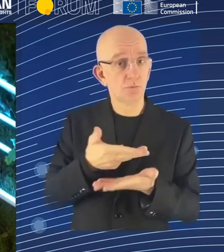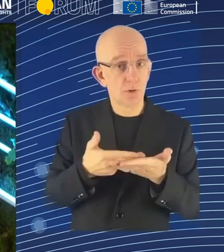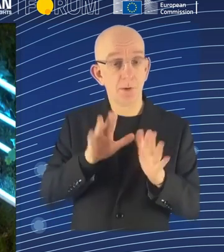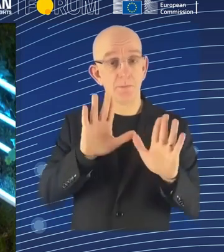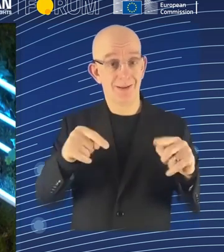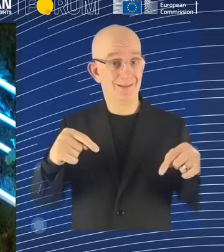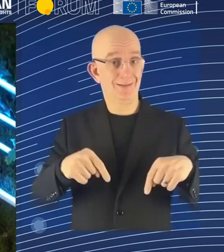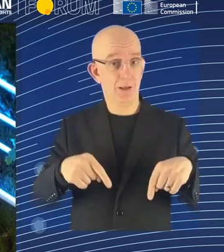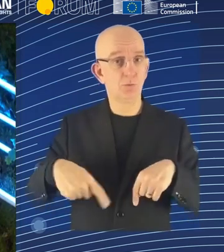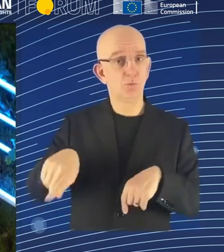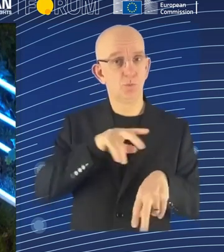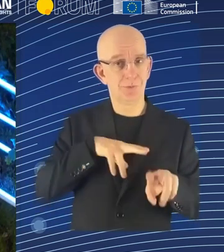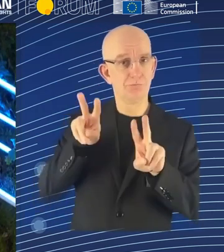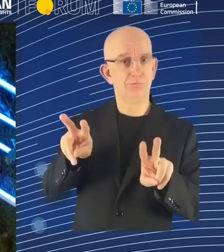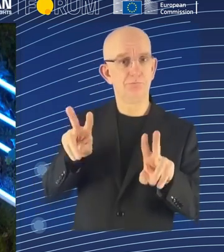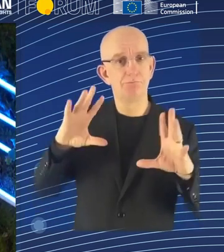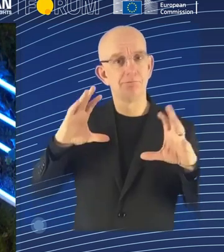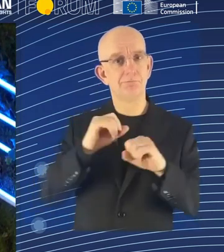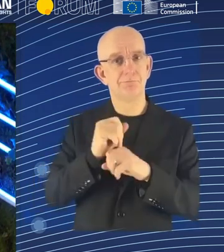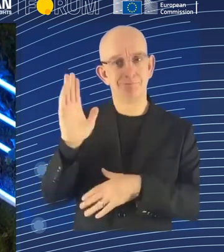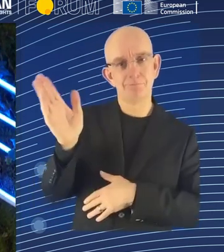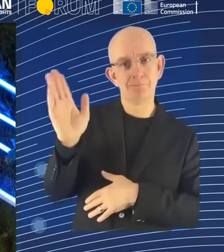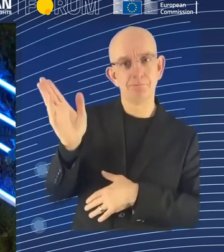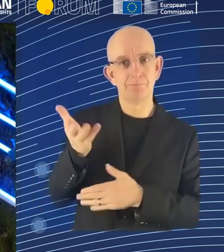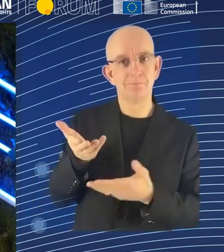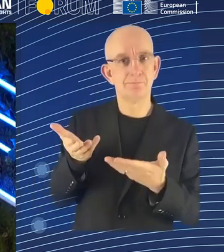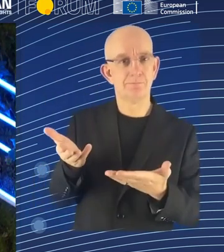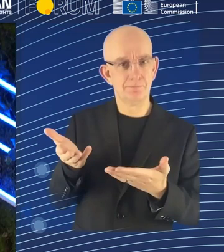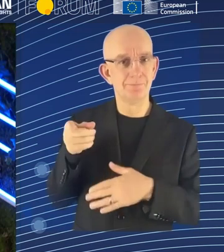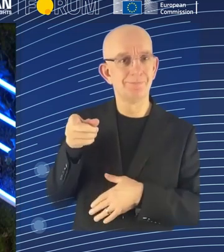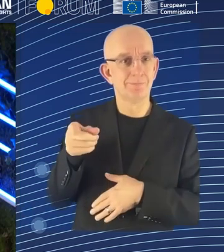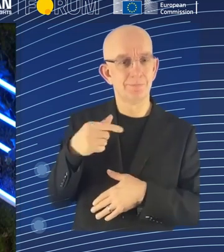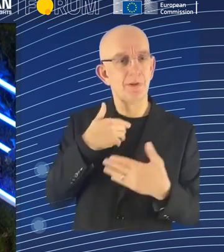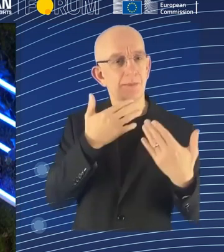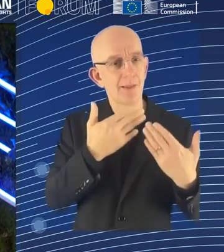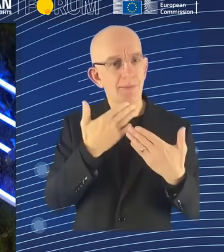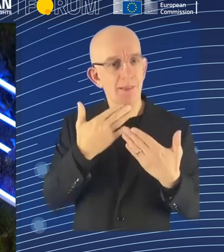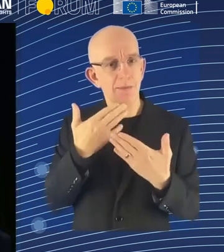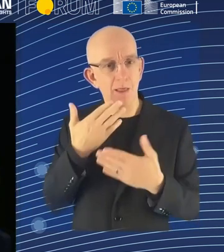thank the speakers because it was a very, very interesting discussion. join me in a big thank you applause for them.